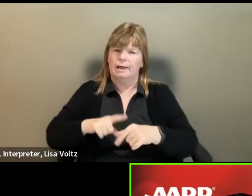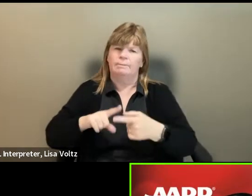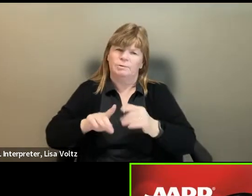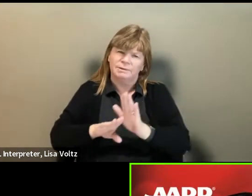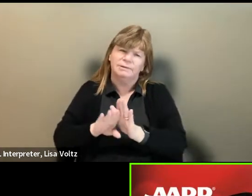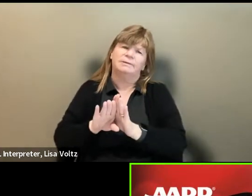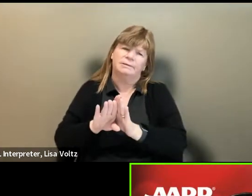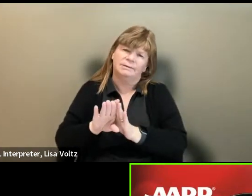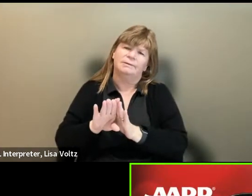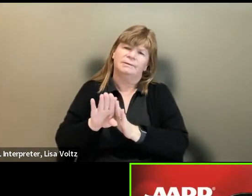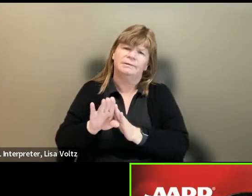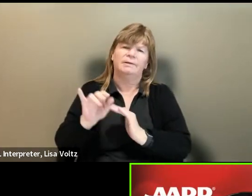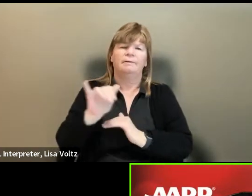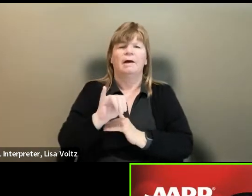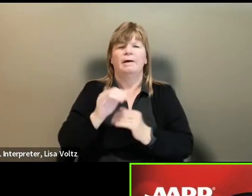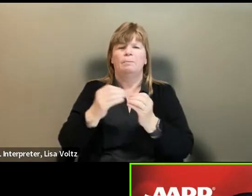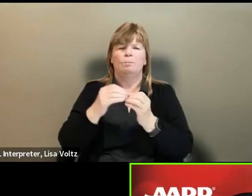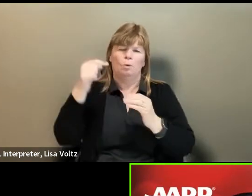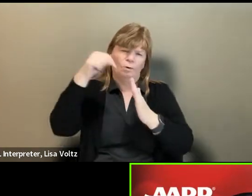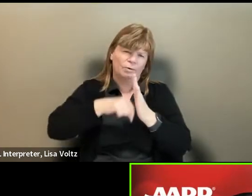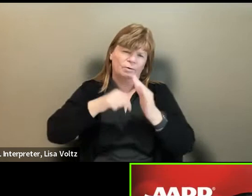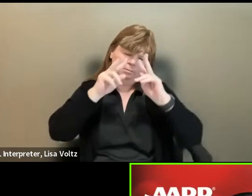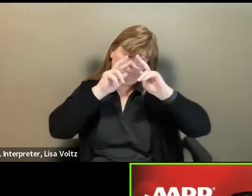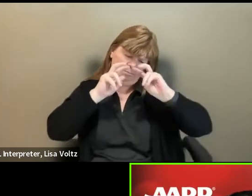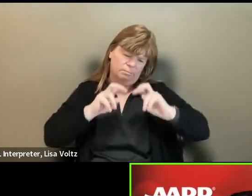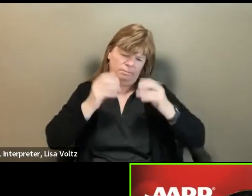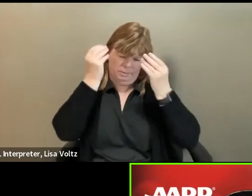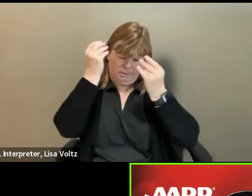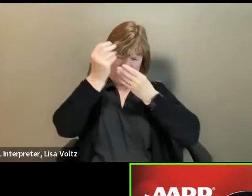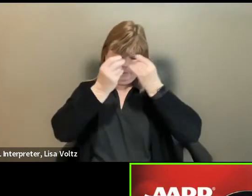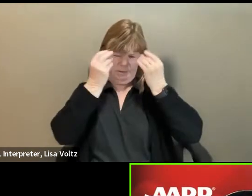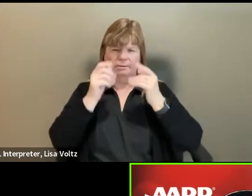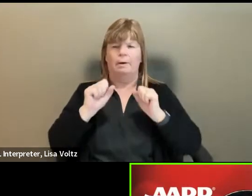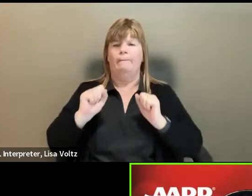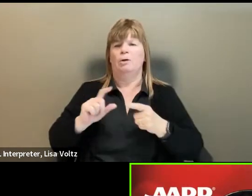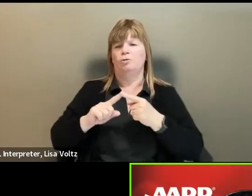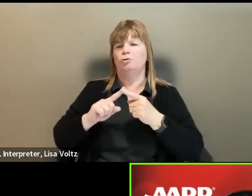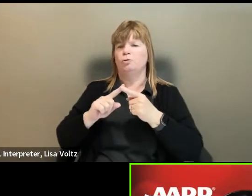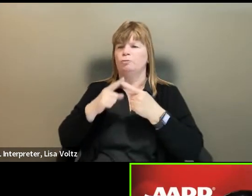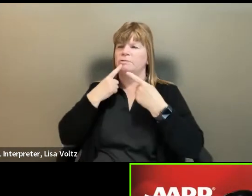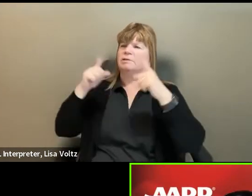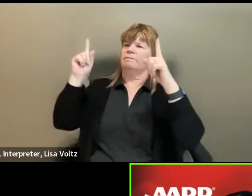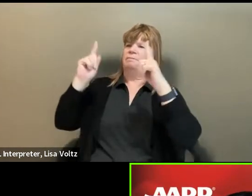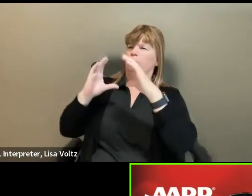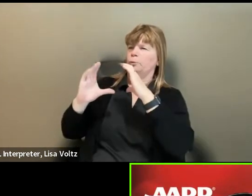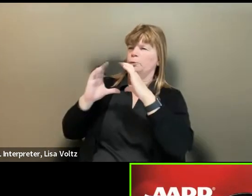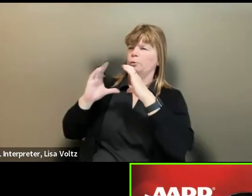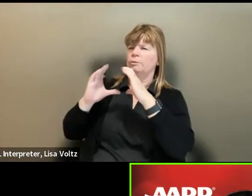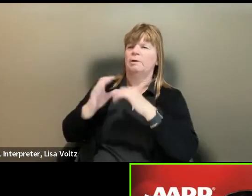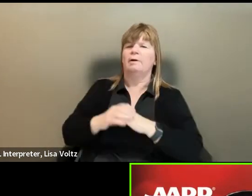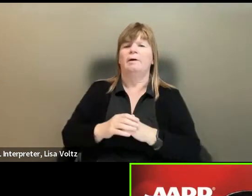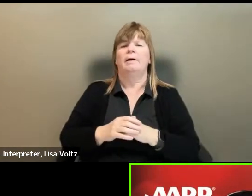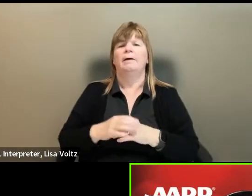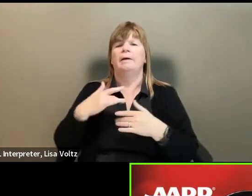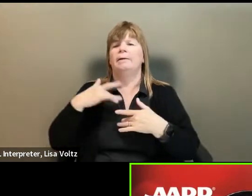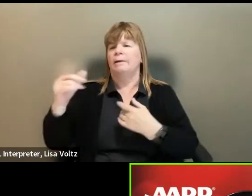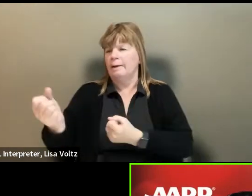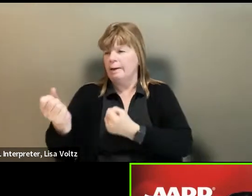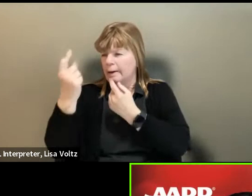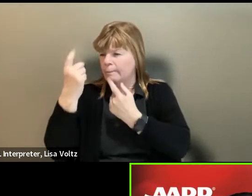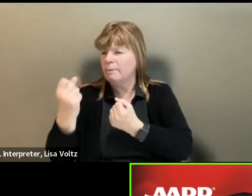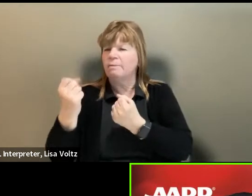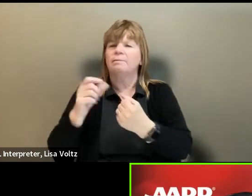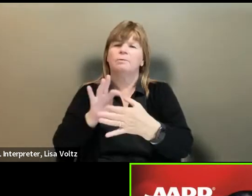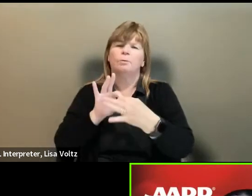things like critical thinking and analysis, um, the ability to communicate effectively, empathy and relationship building,